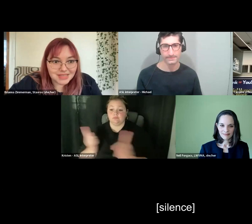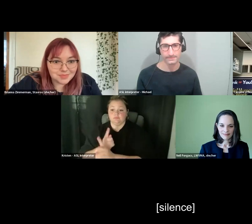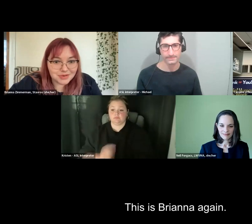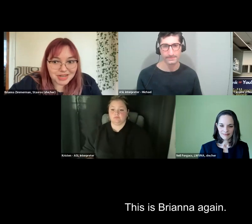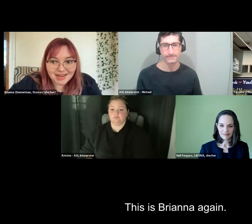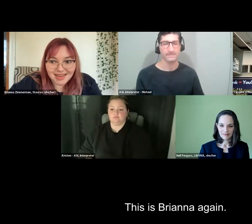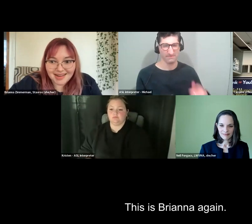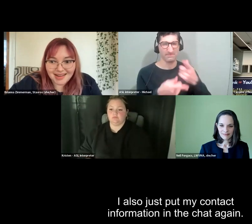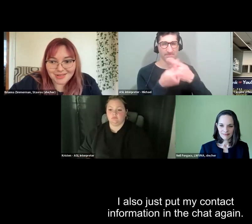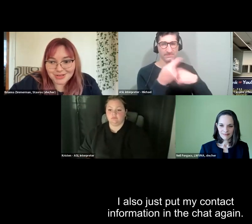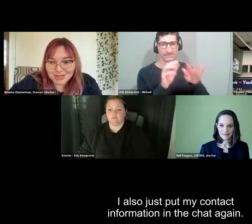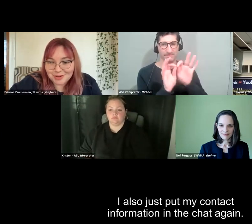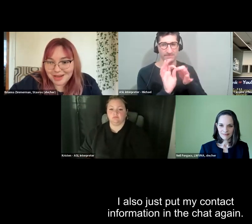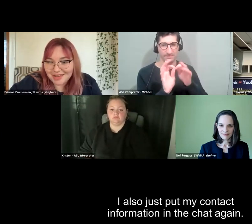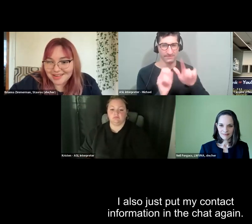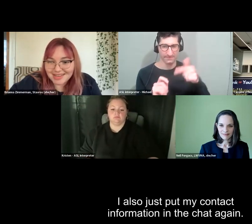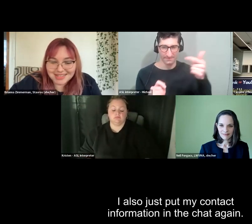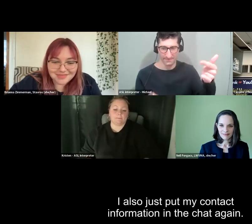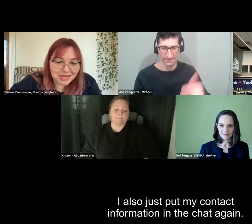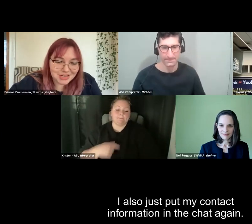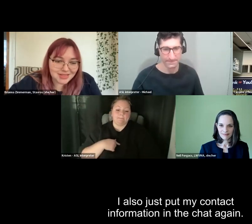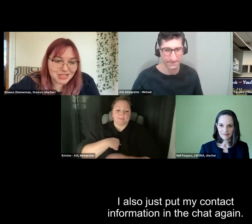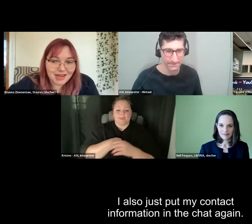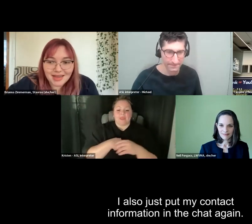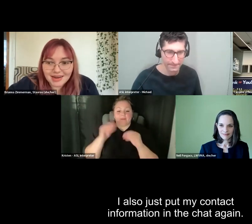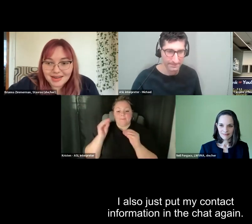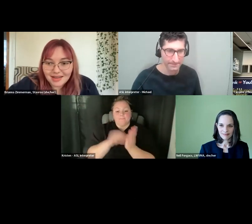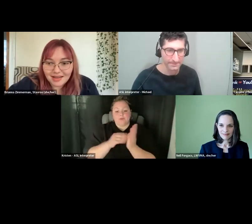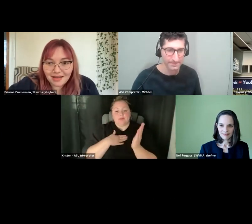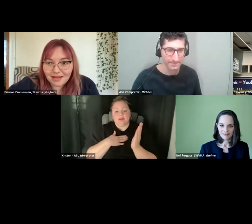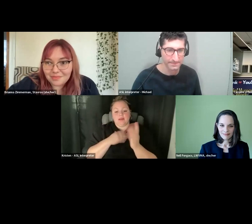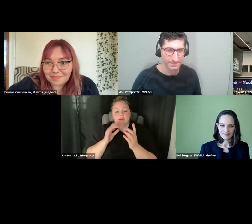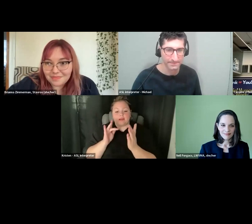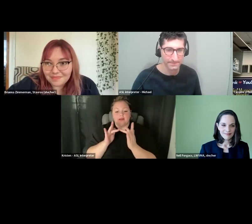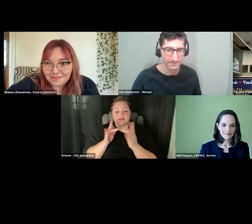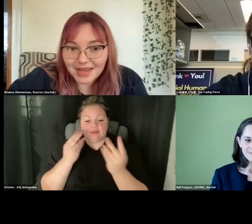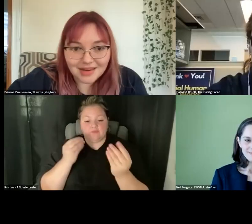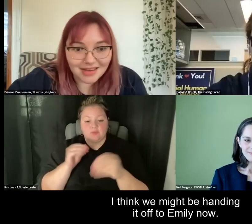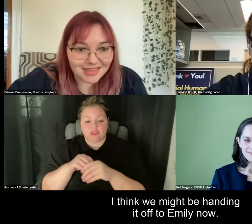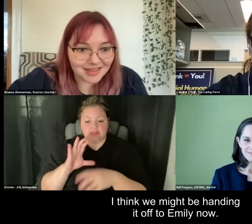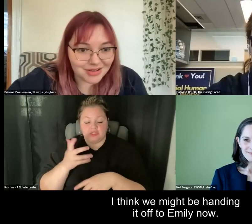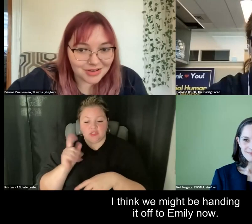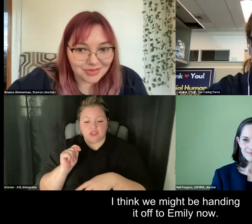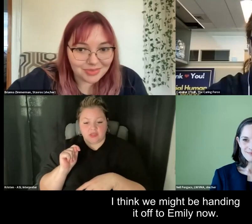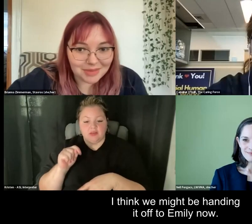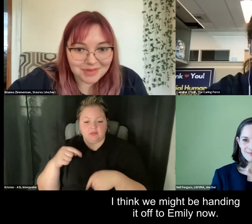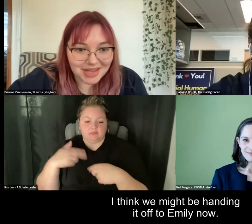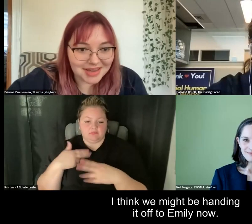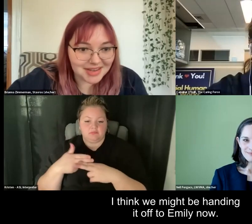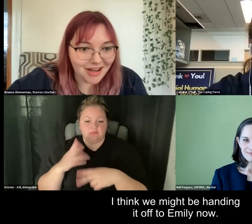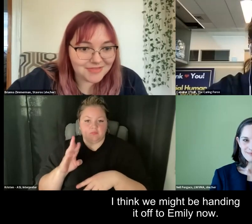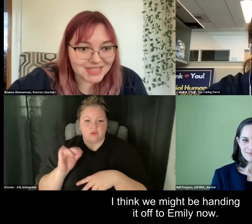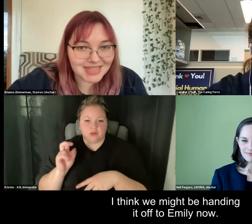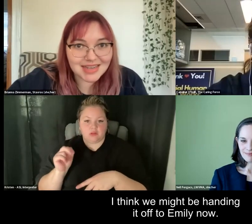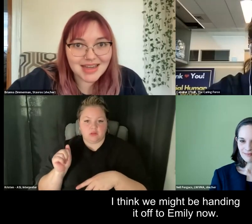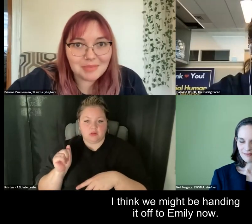This is Brianna again. I also just put my contact information in the chat again. And I think we might be